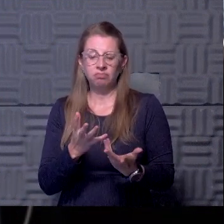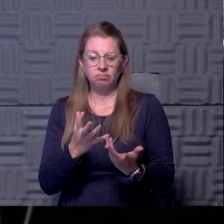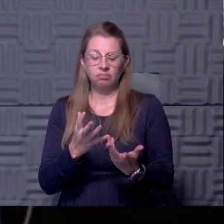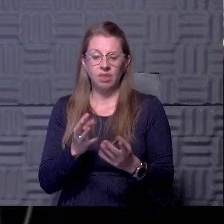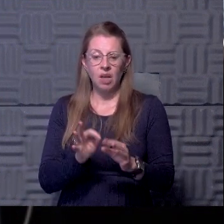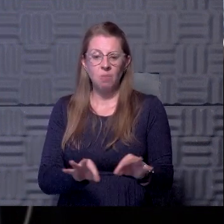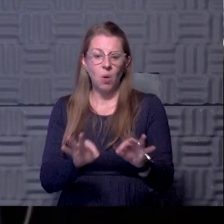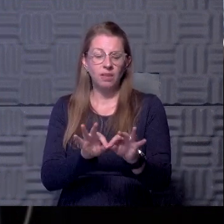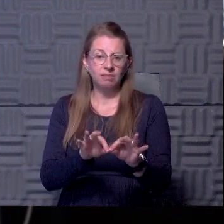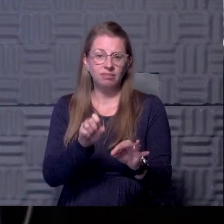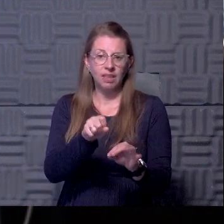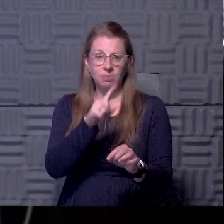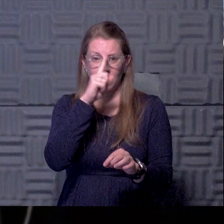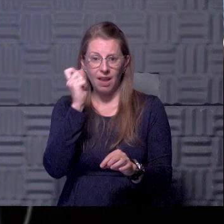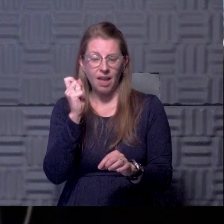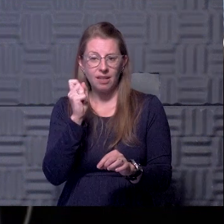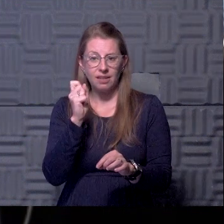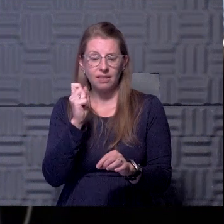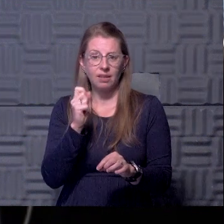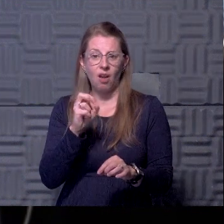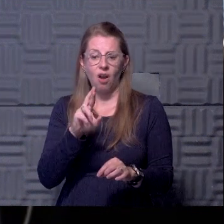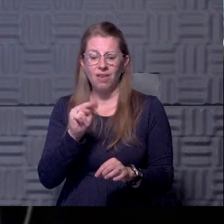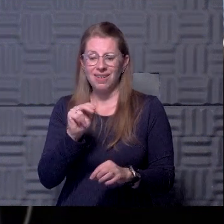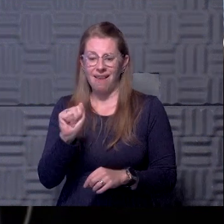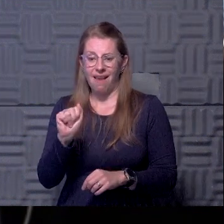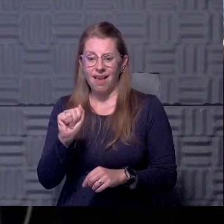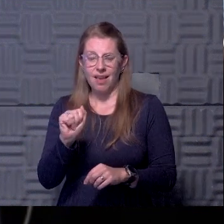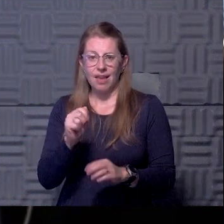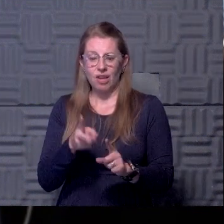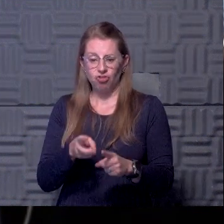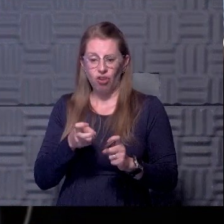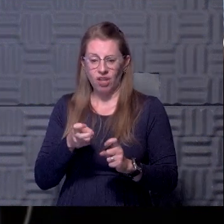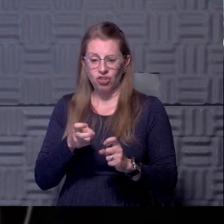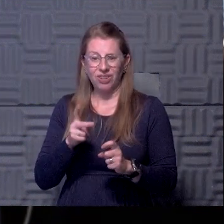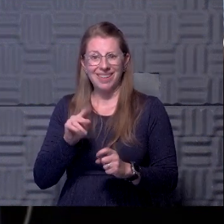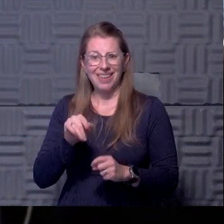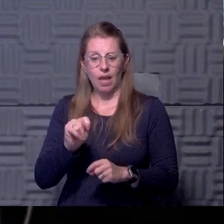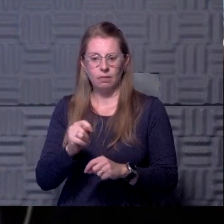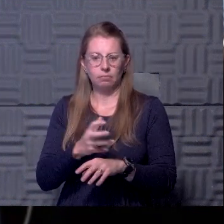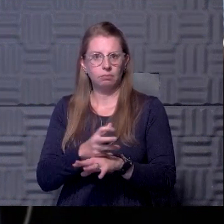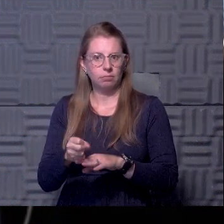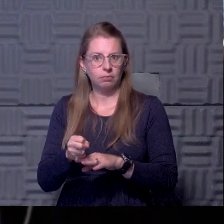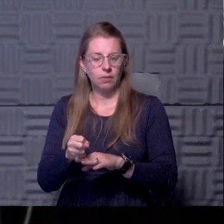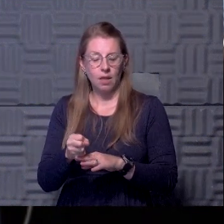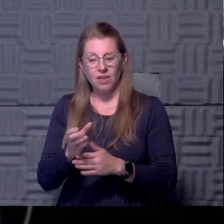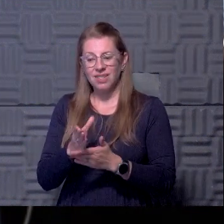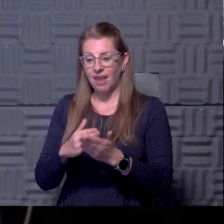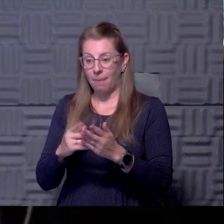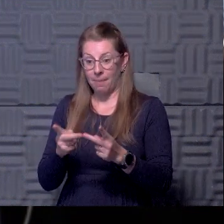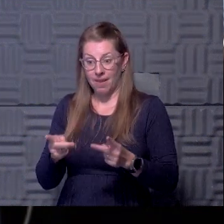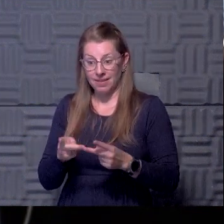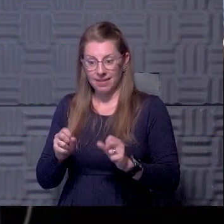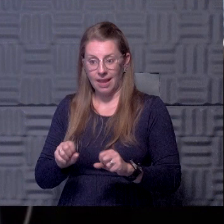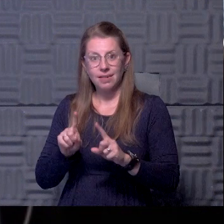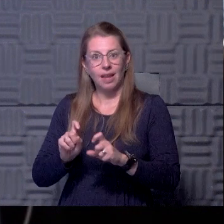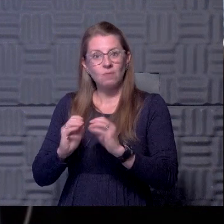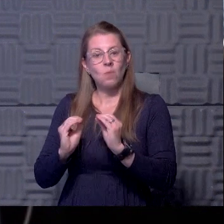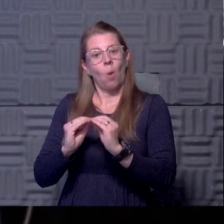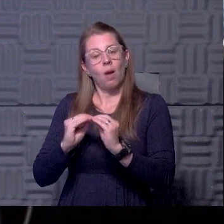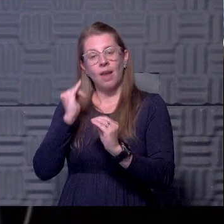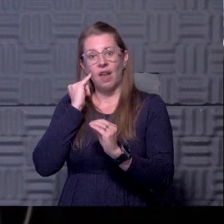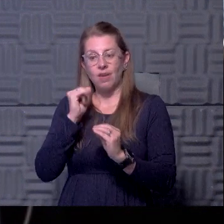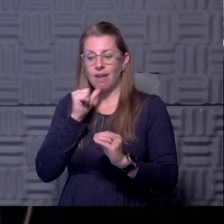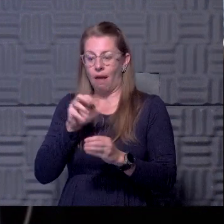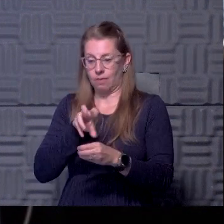been a shortage of RNA extraction kits on the marketplace. And so a lot of places could do more testing if they were not doing, uh, that